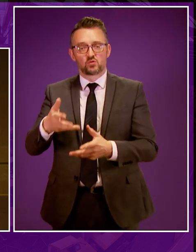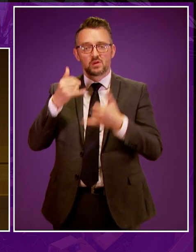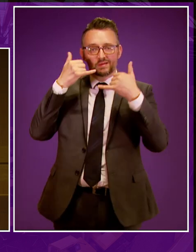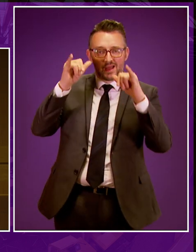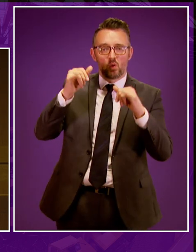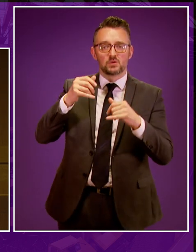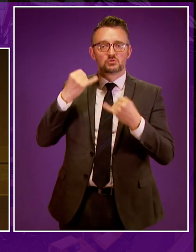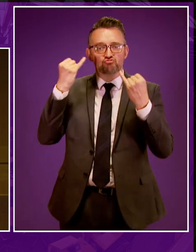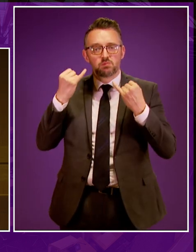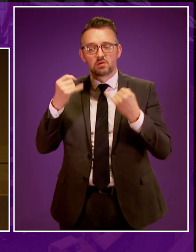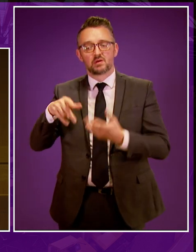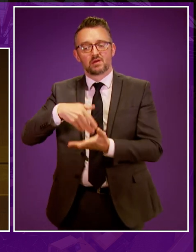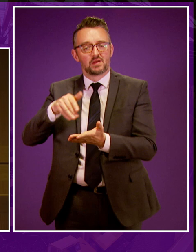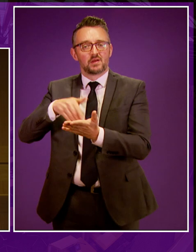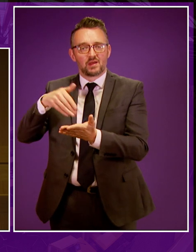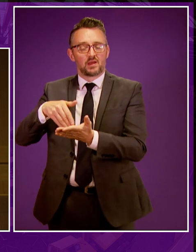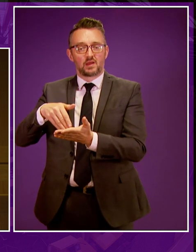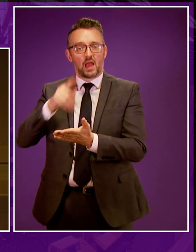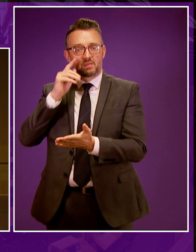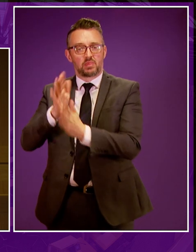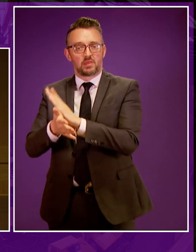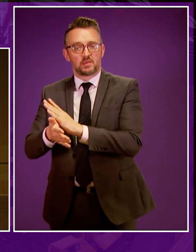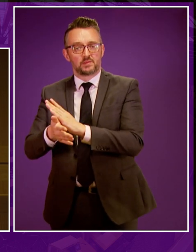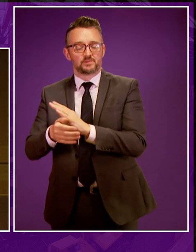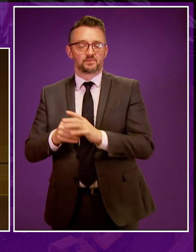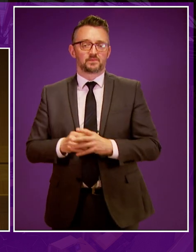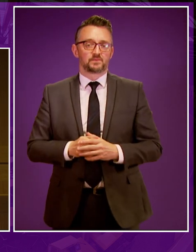chain, and also aquifer contamination and air pollution.